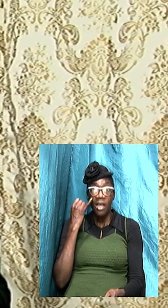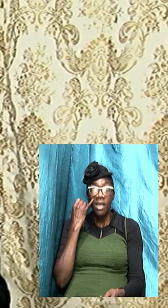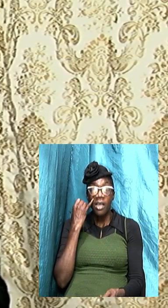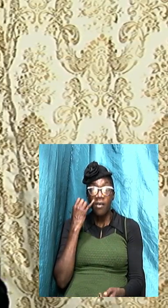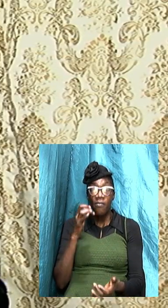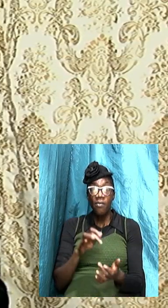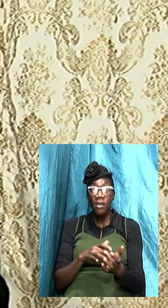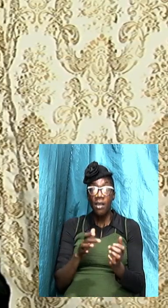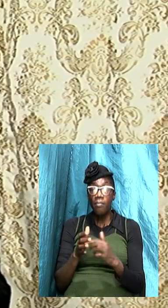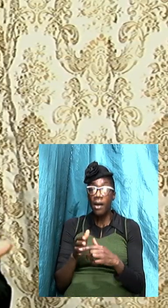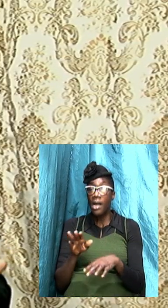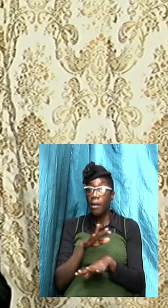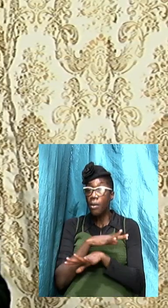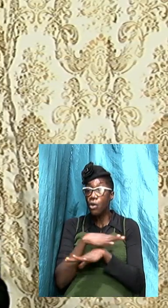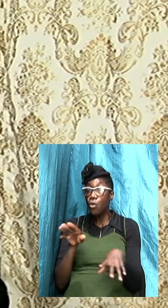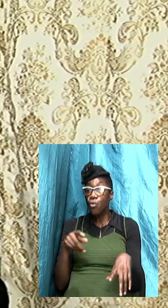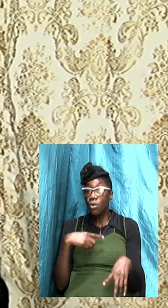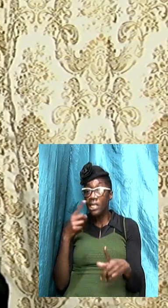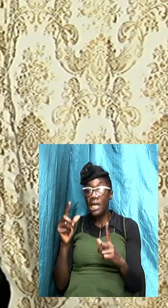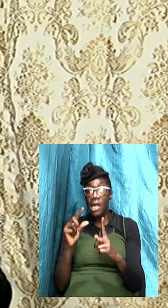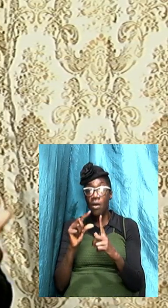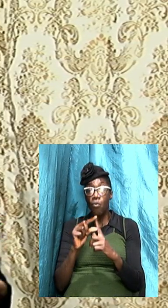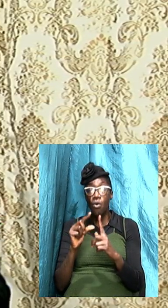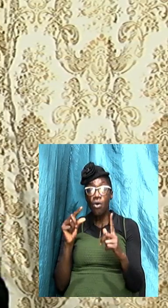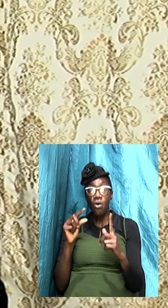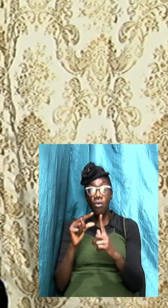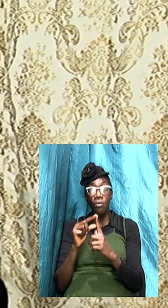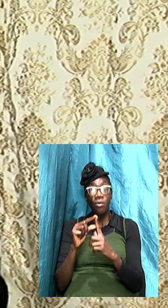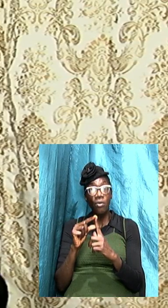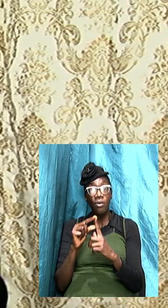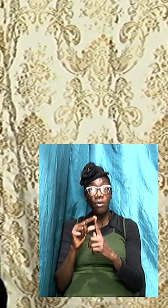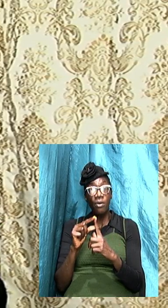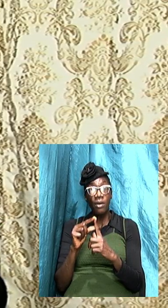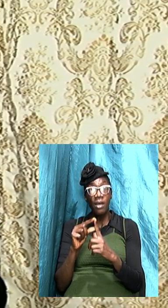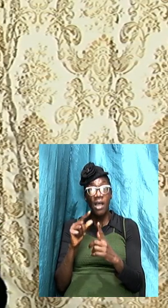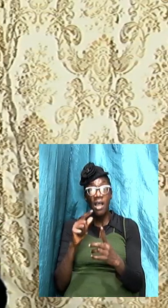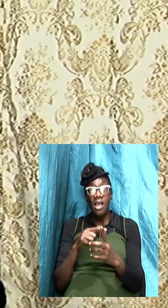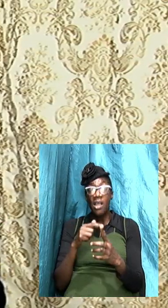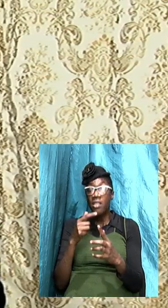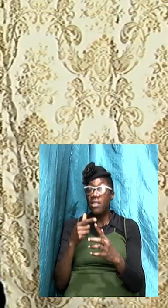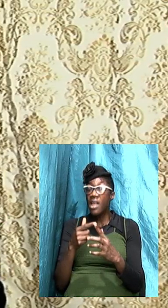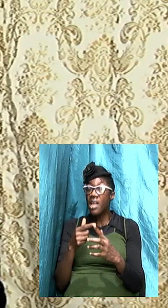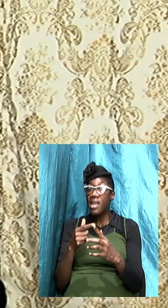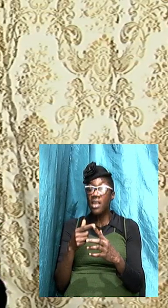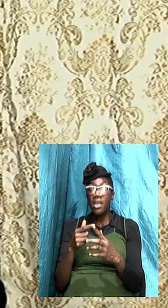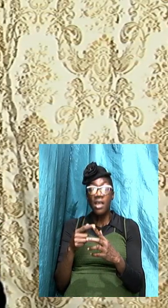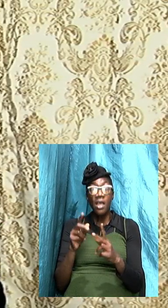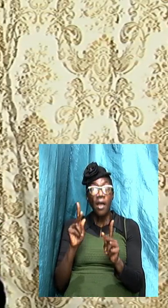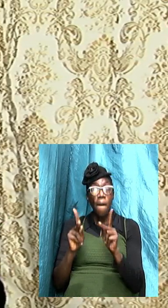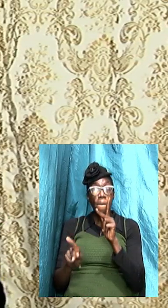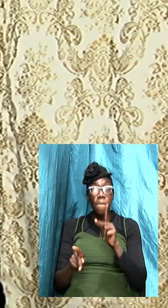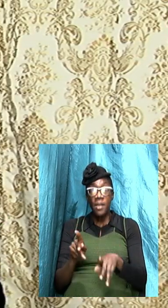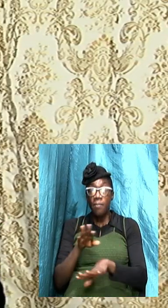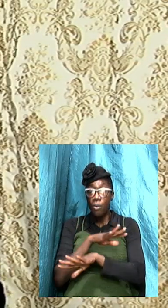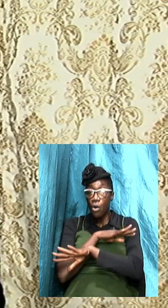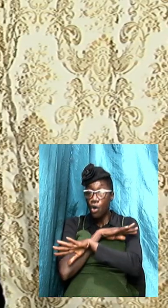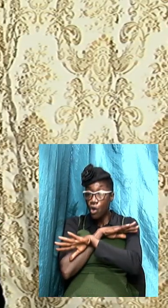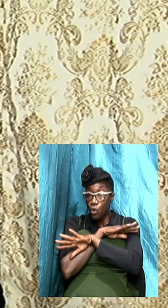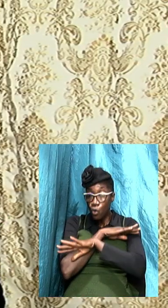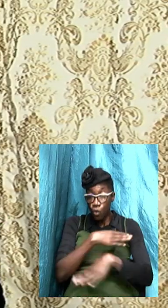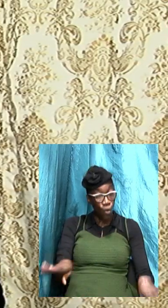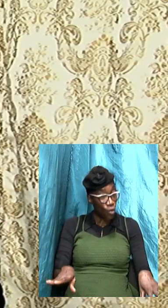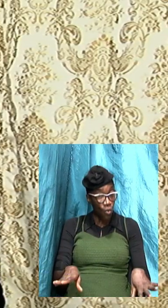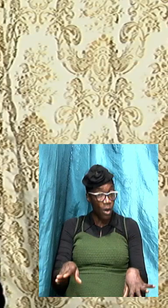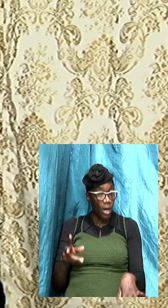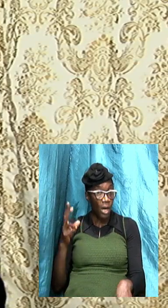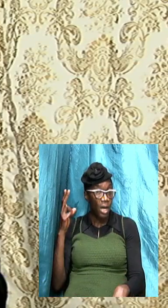not say word for word verbatim then they don't want to hear about